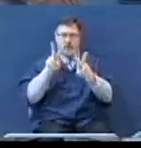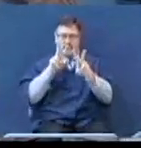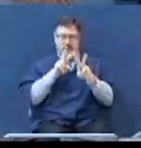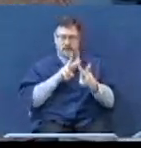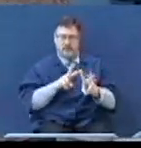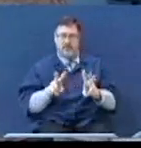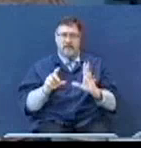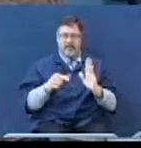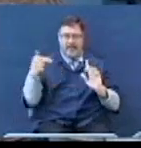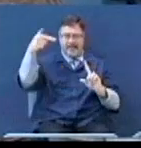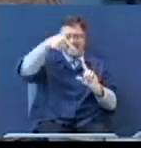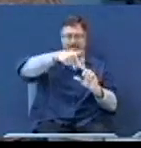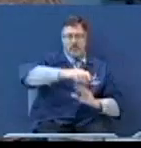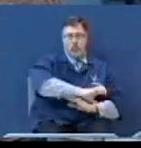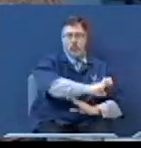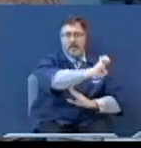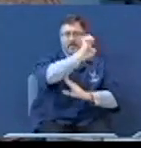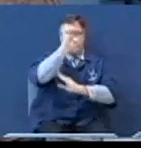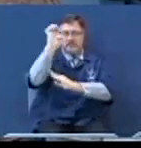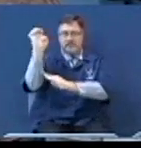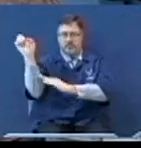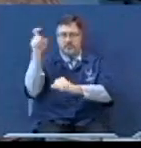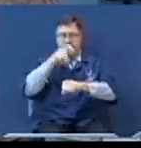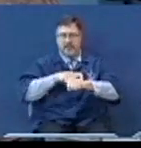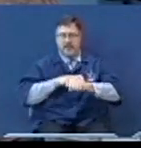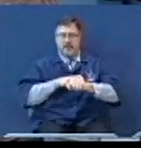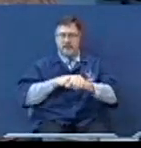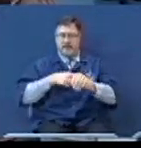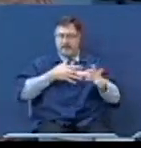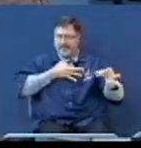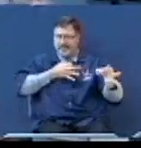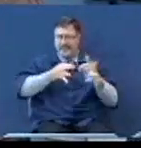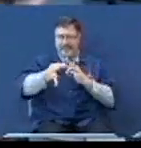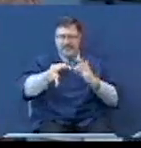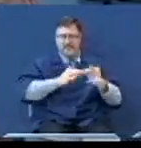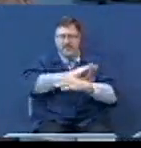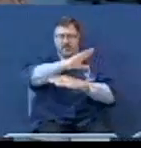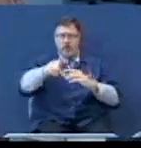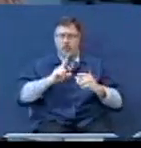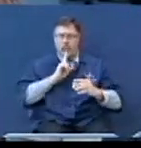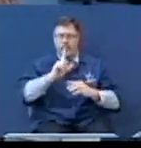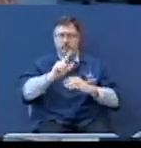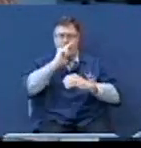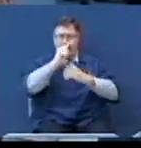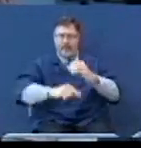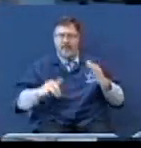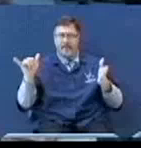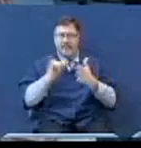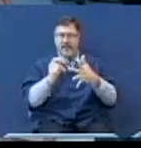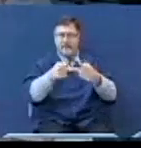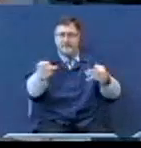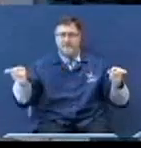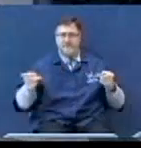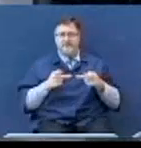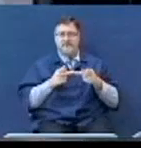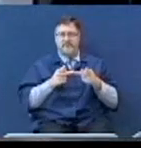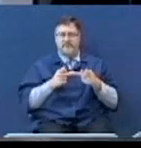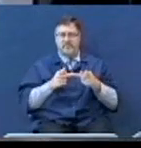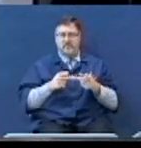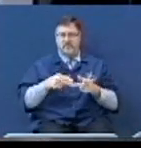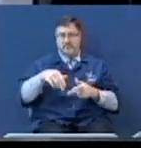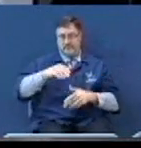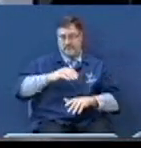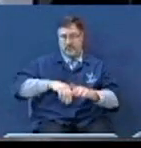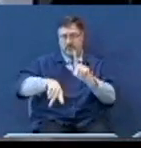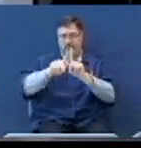before Easter. I'm just going to linger here. I'm going to give you every truth that I know about that place because even though those